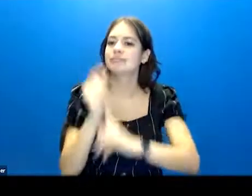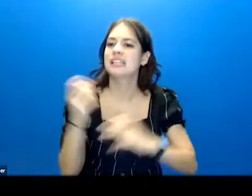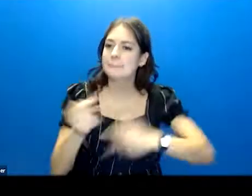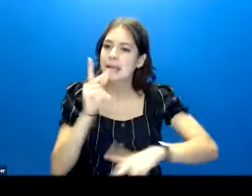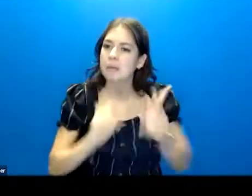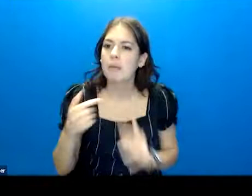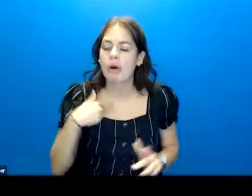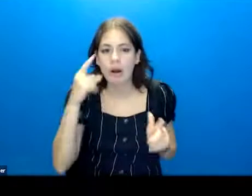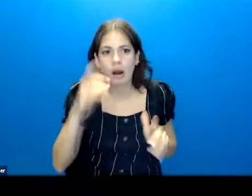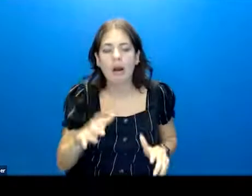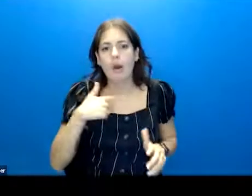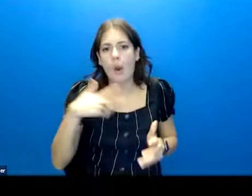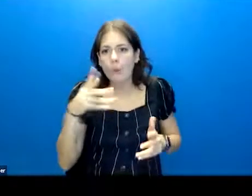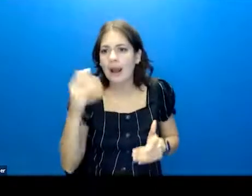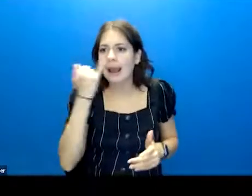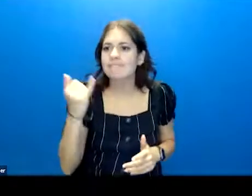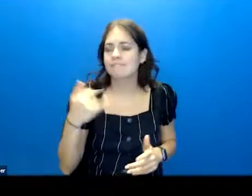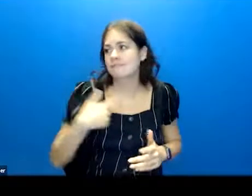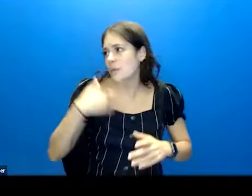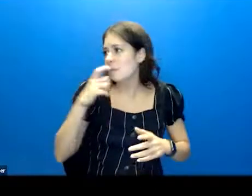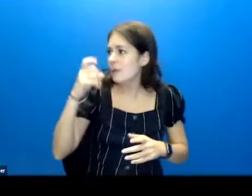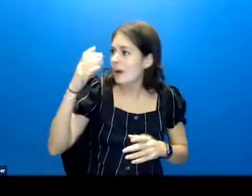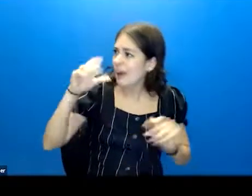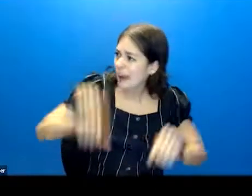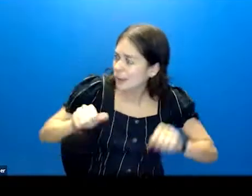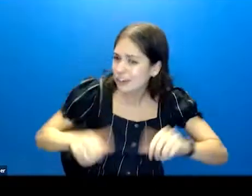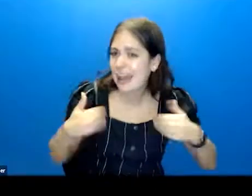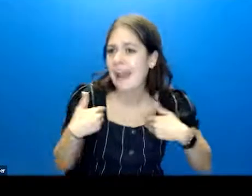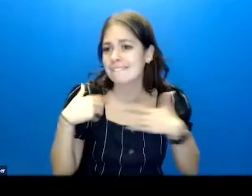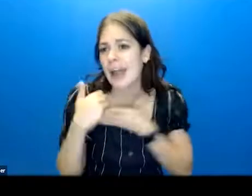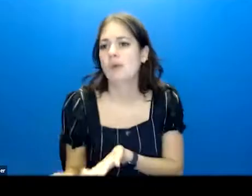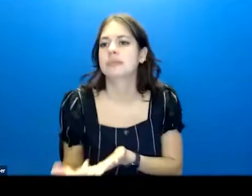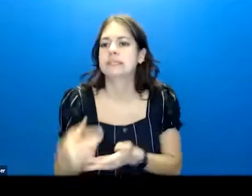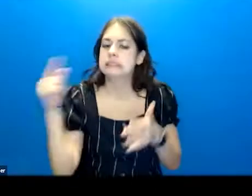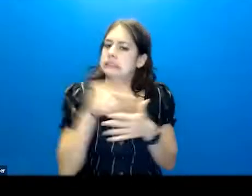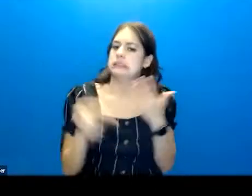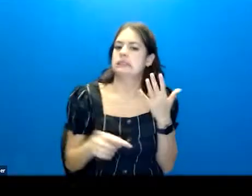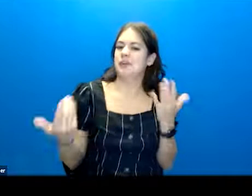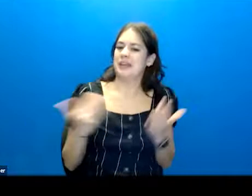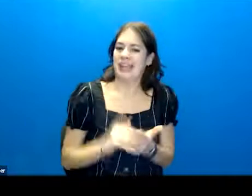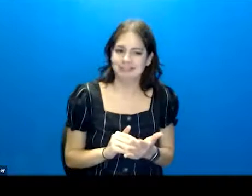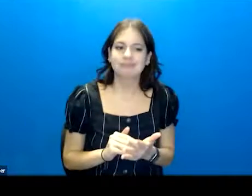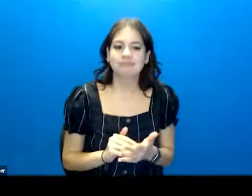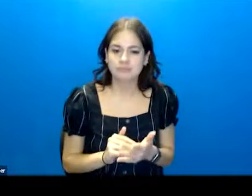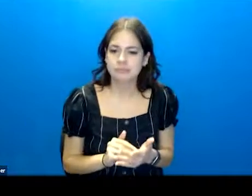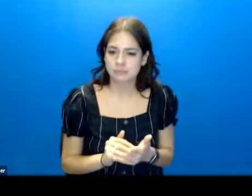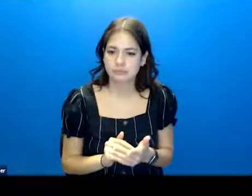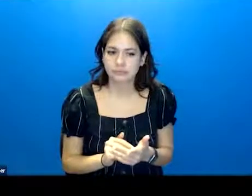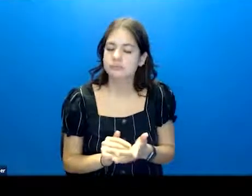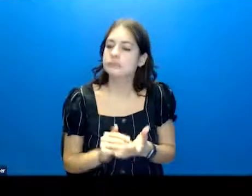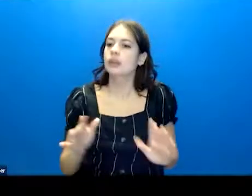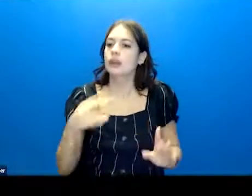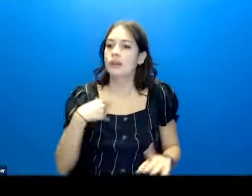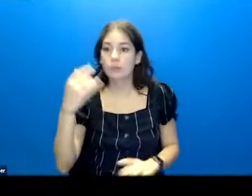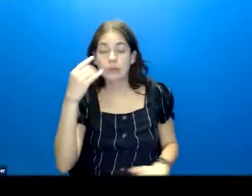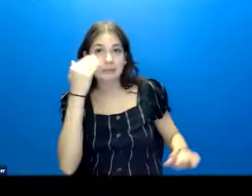left with this, what if, why didn't I? I could have. And so, again, this is why if we acknowledge that